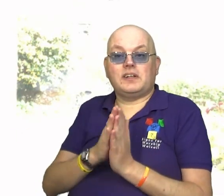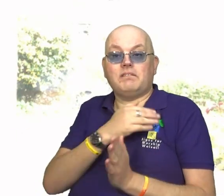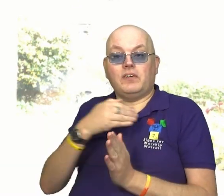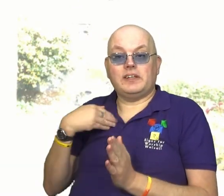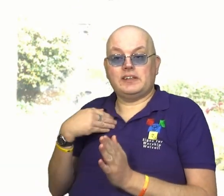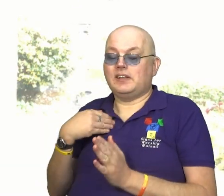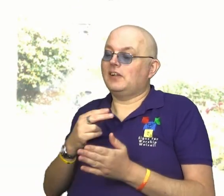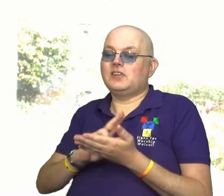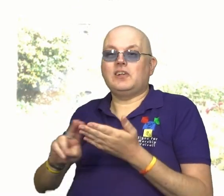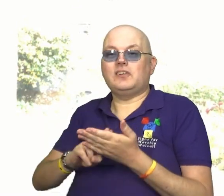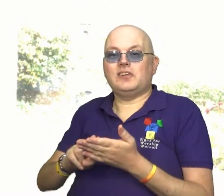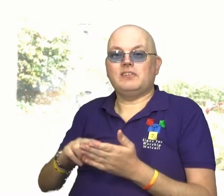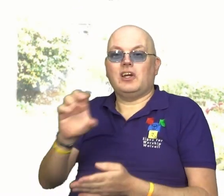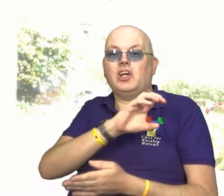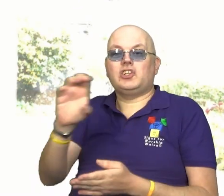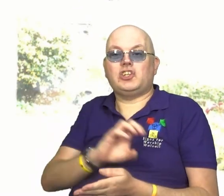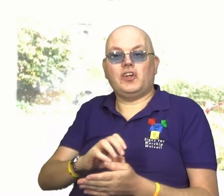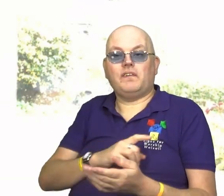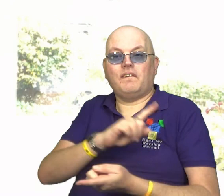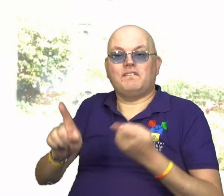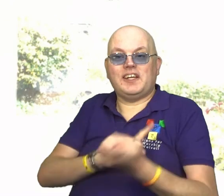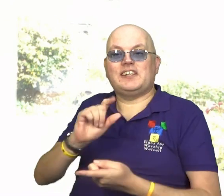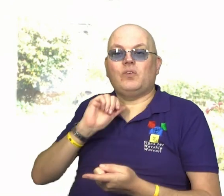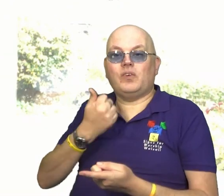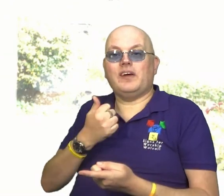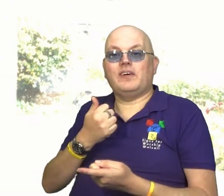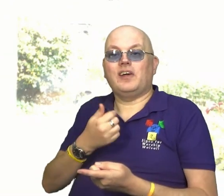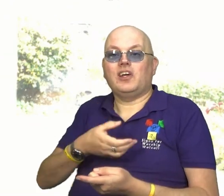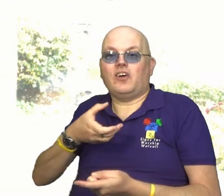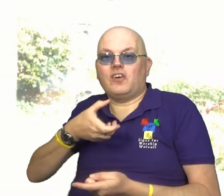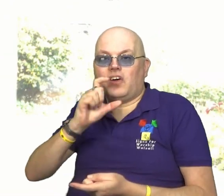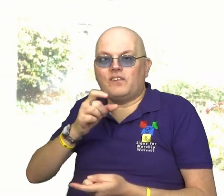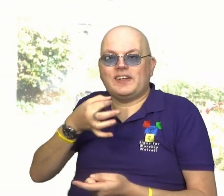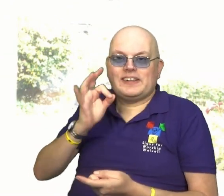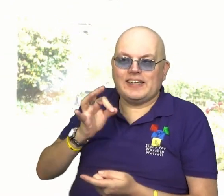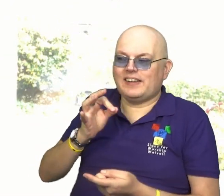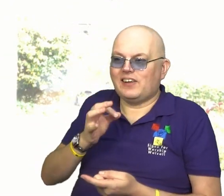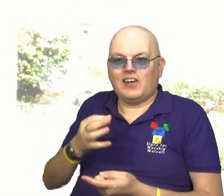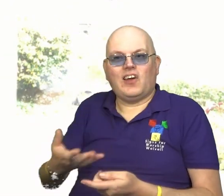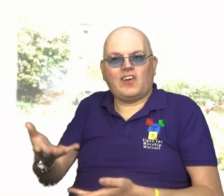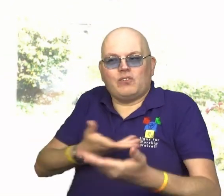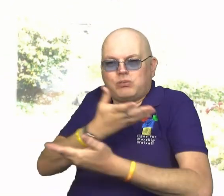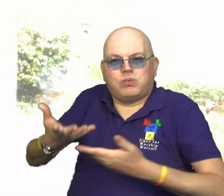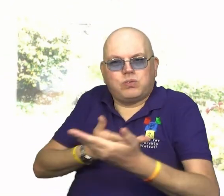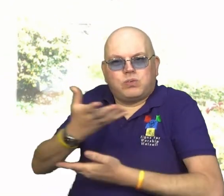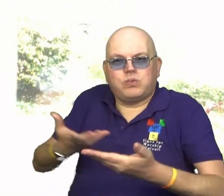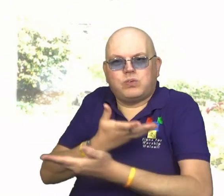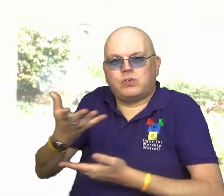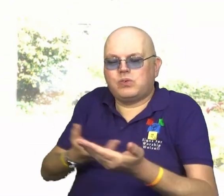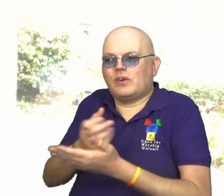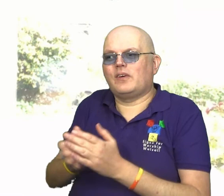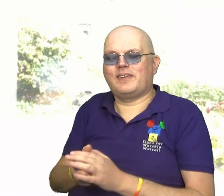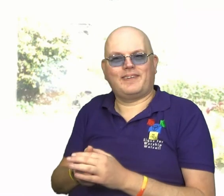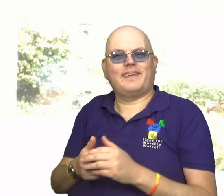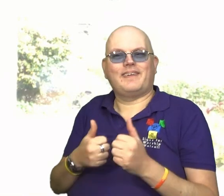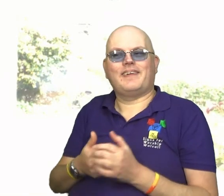then as usual we'll be meeting over zoom straight after the service go and grab a coffee and come and have a little catch up with a few